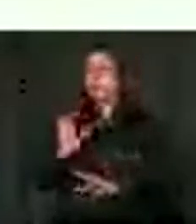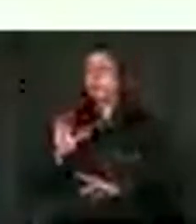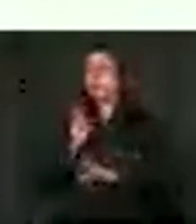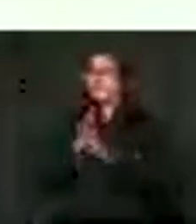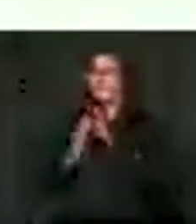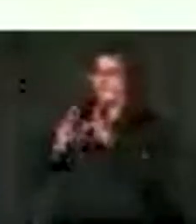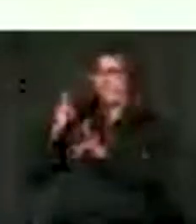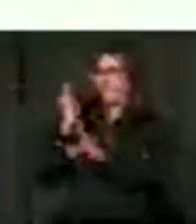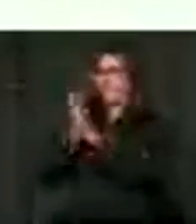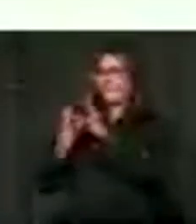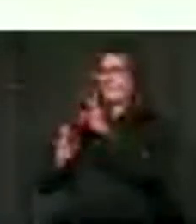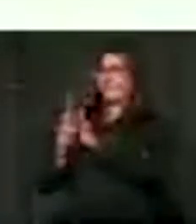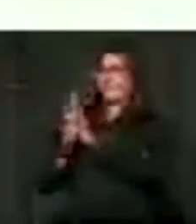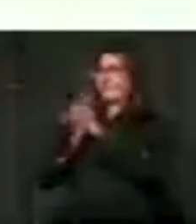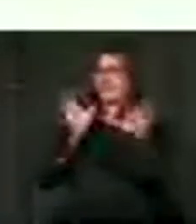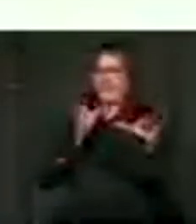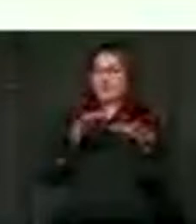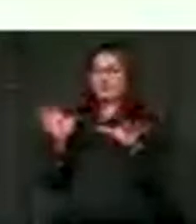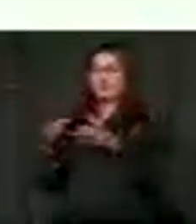going to repeat what we said,